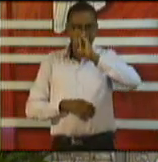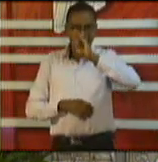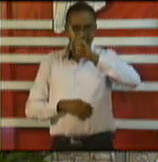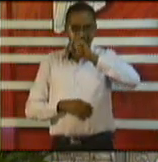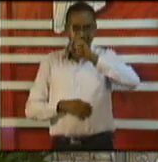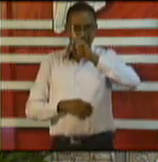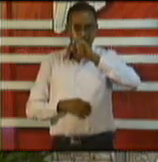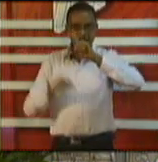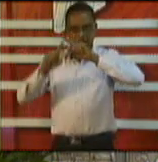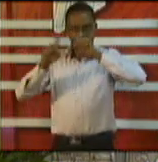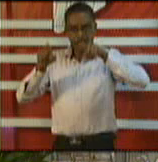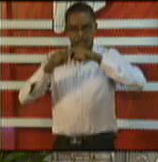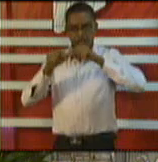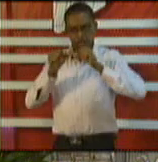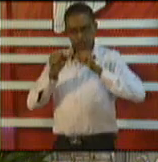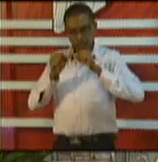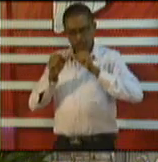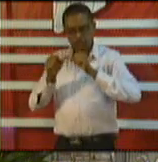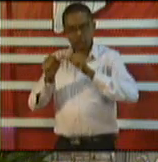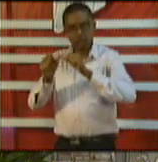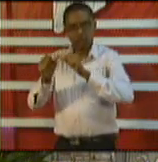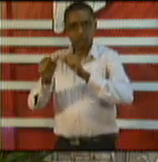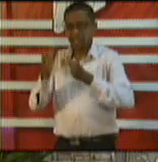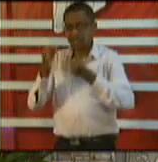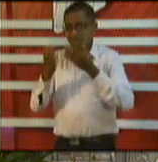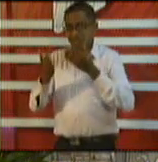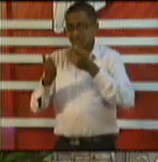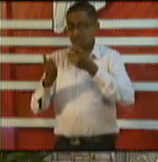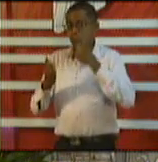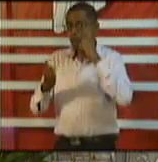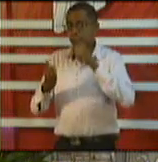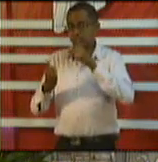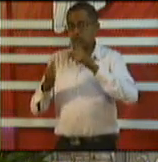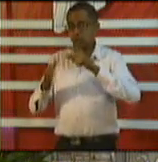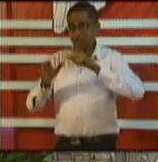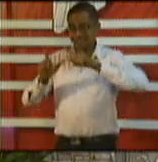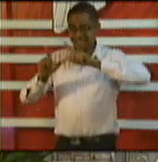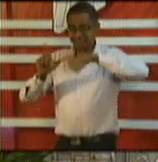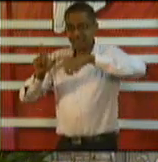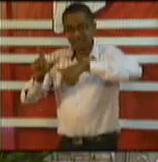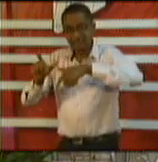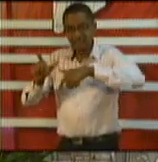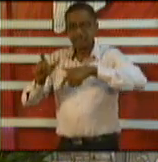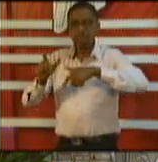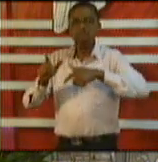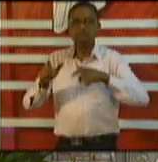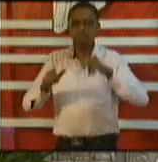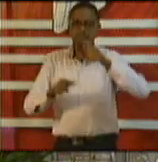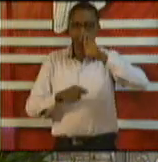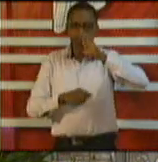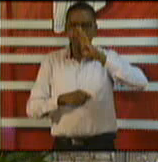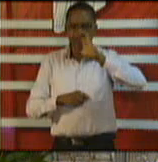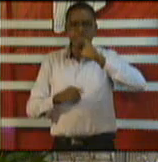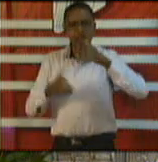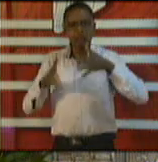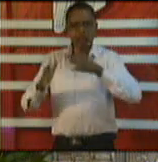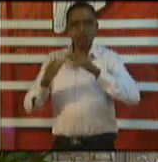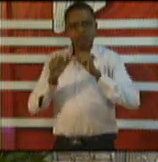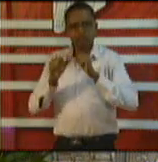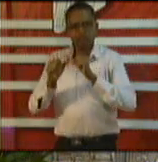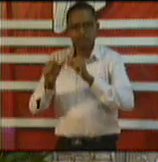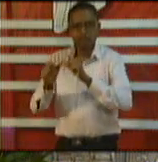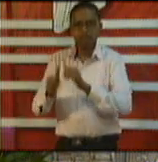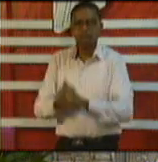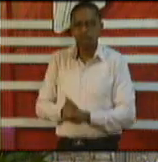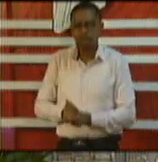is advising that all id cards issued by the commission that have already expired as well as those due to expire in 2020